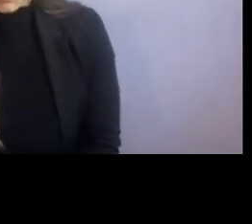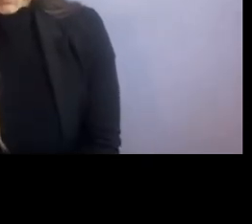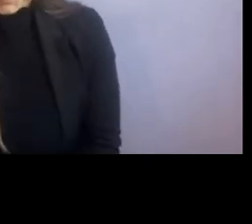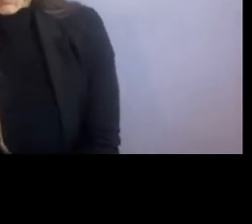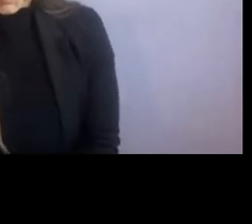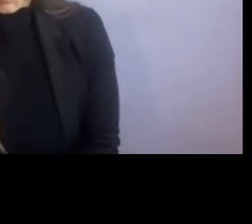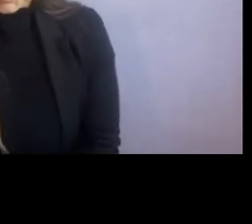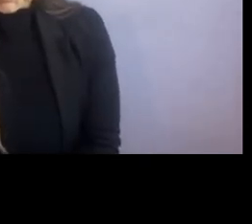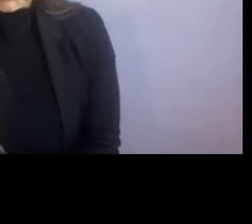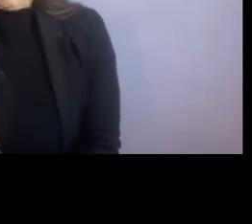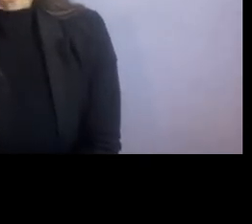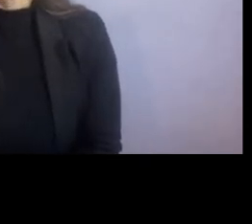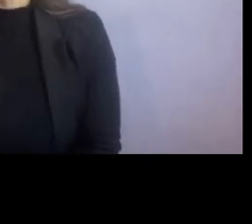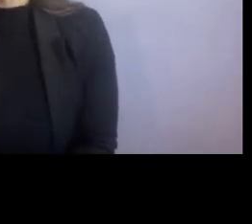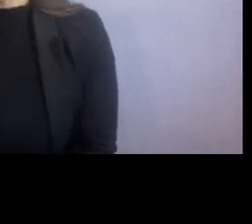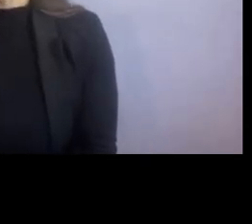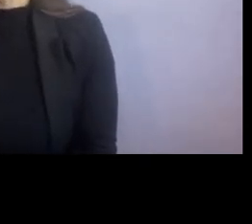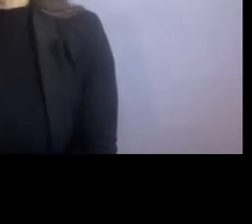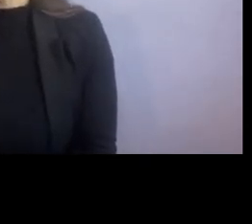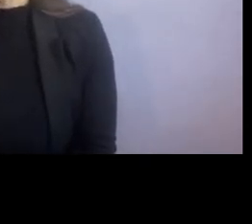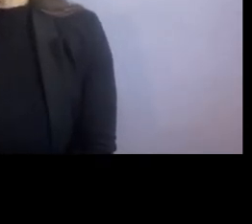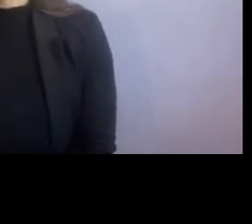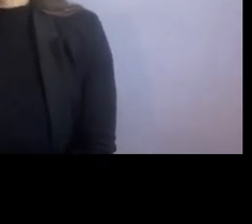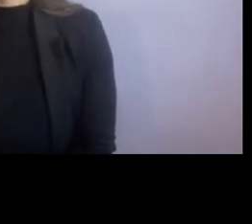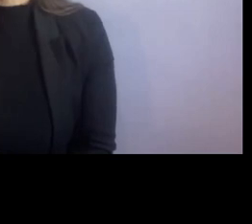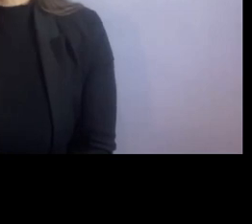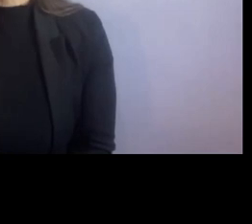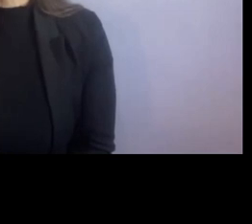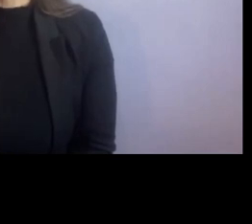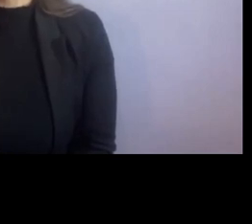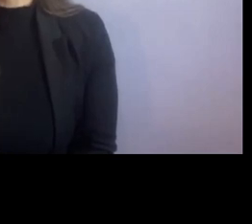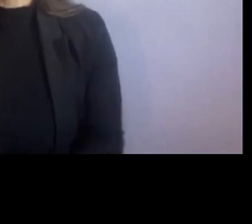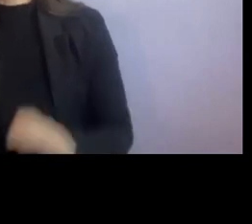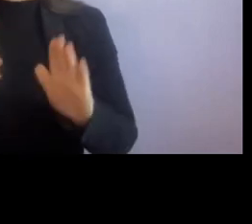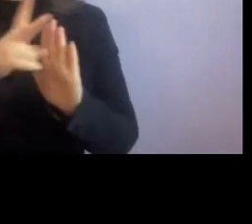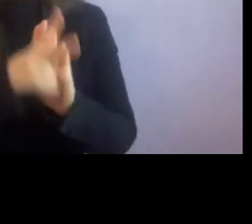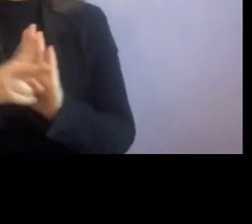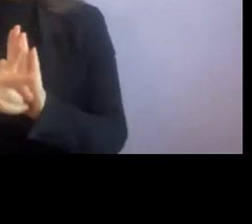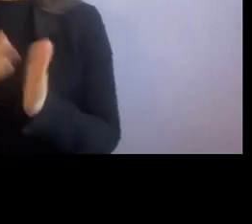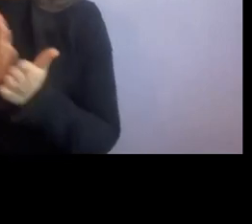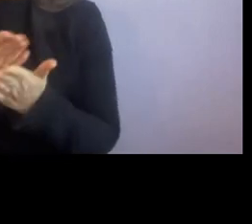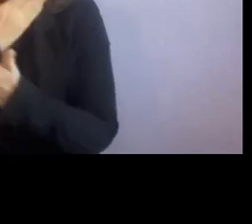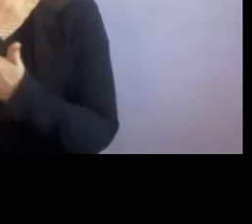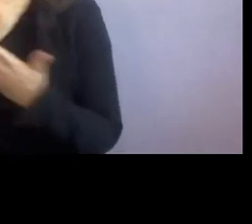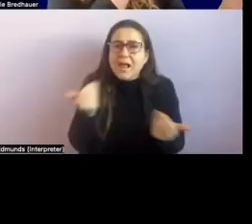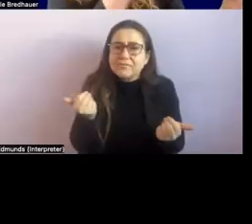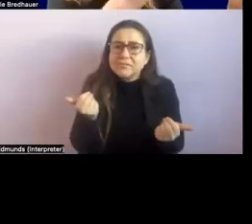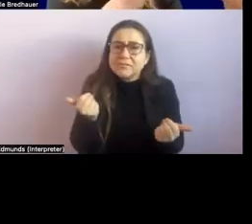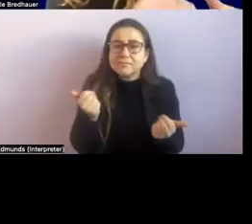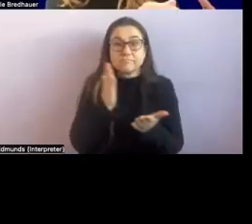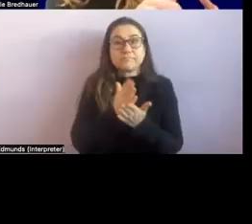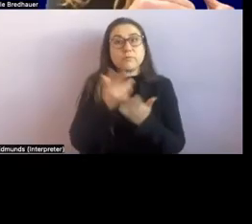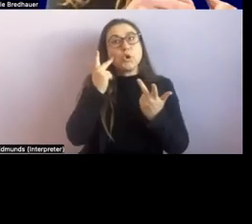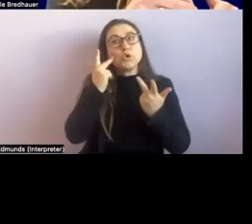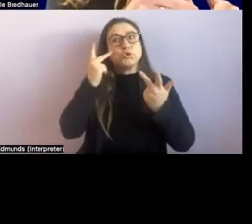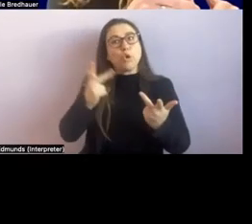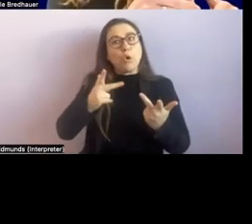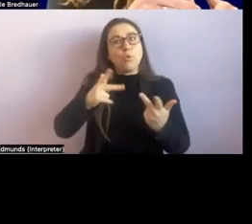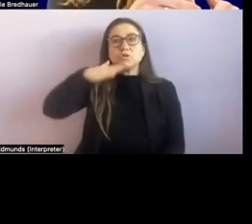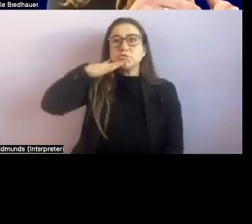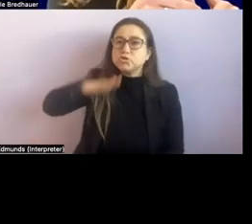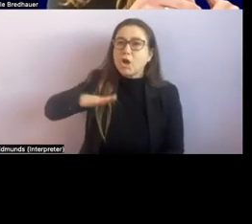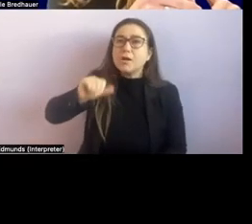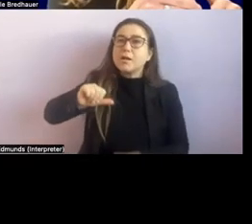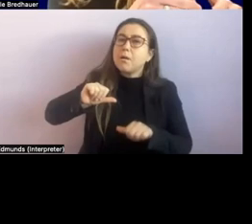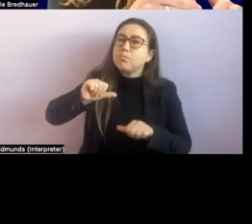um so this really i think is a lovely demonstration of some of um of some of that process that we